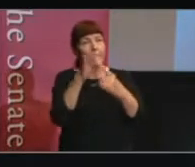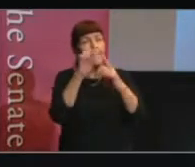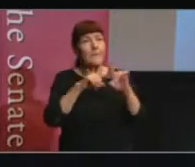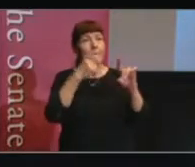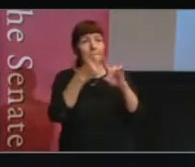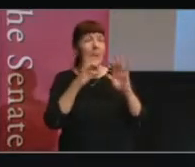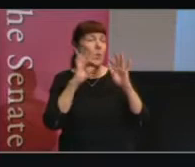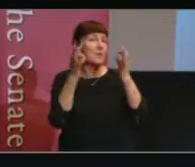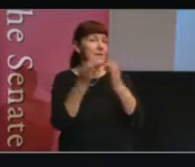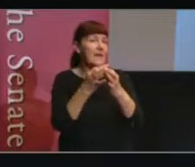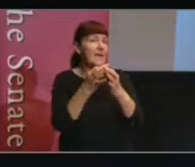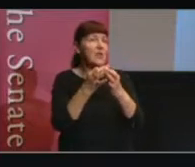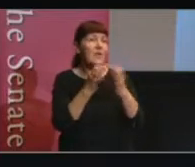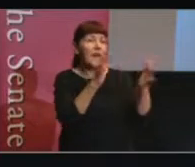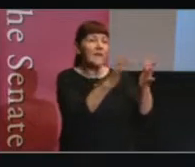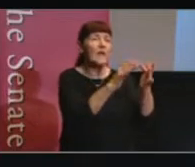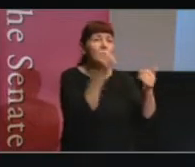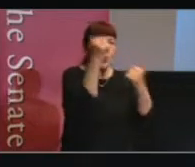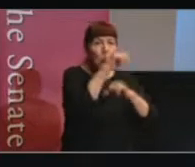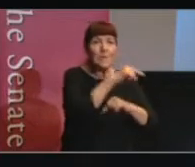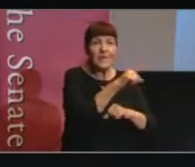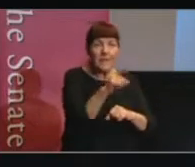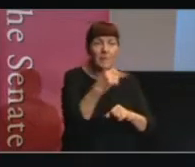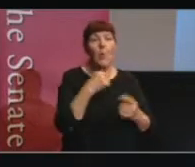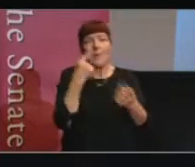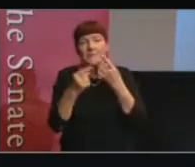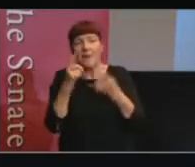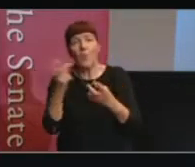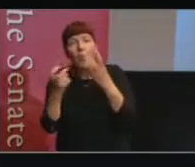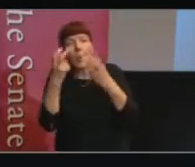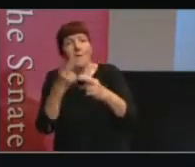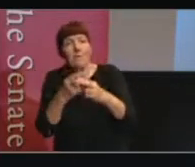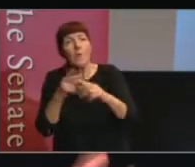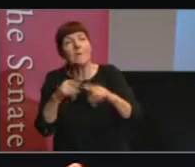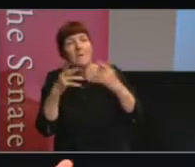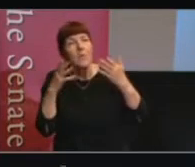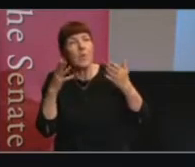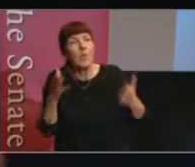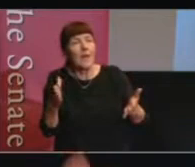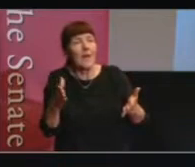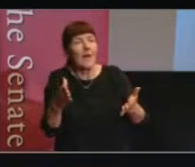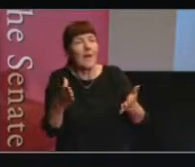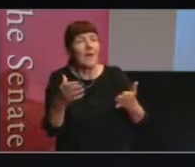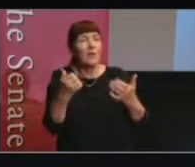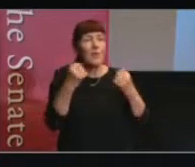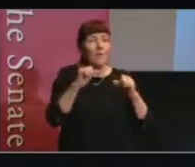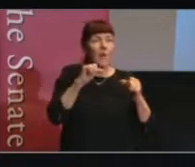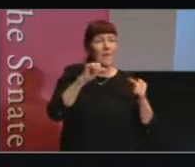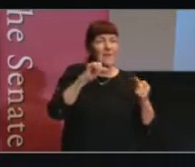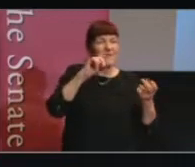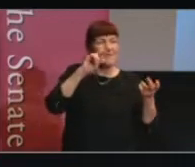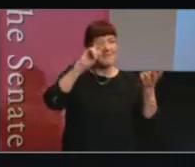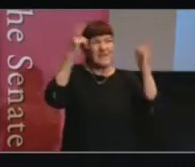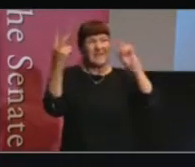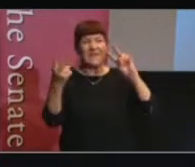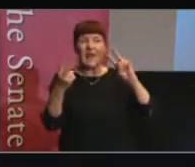represents them. Or maybe we need to explain what we're looking for in a different way to avoid this misunderstanding of